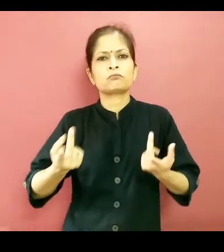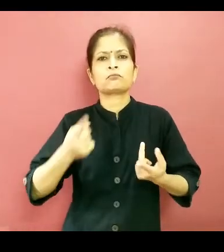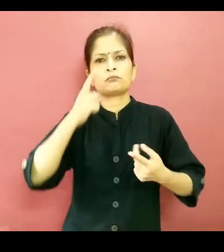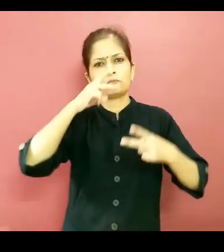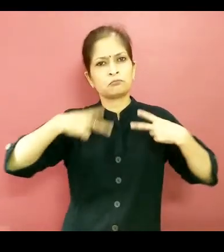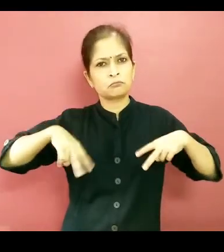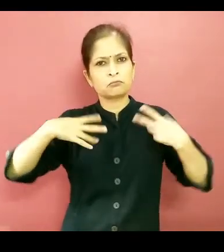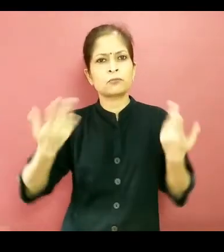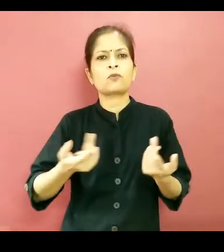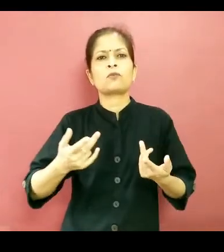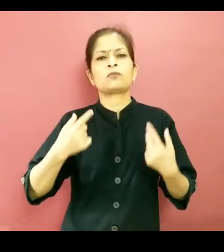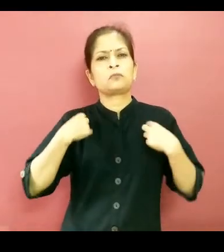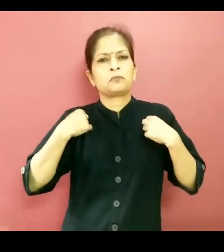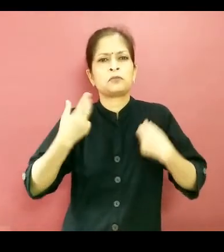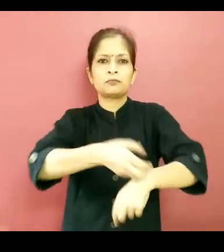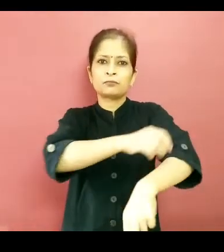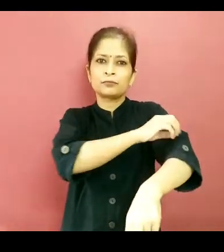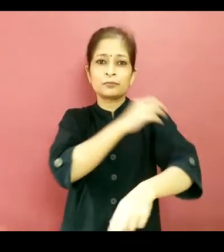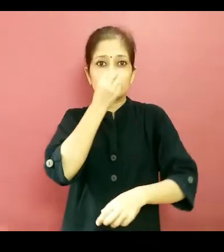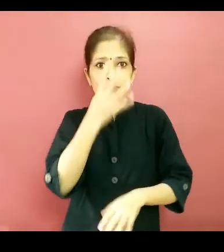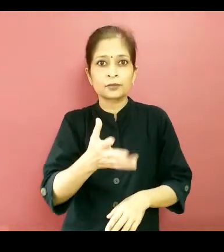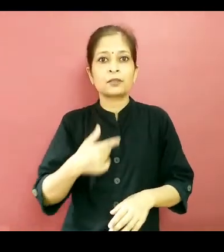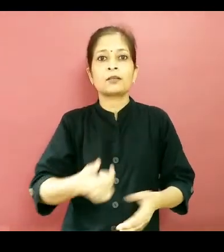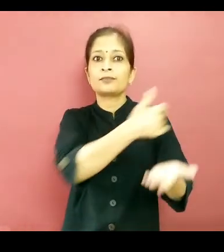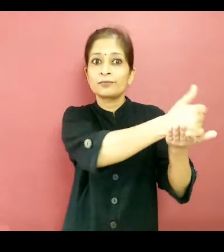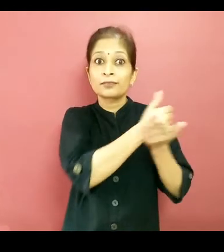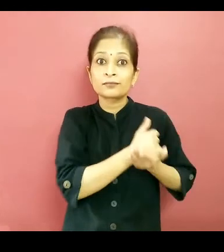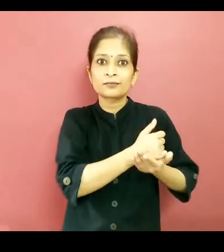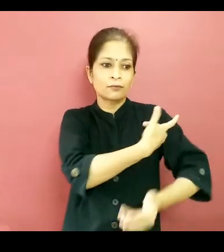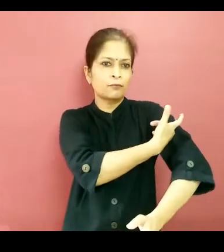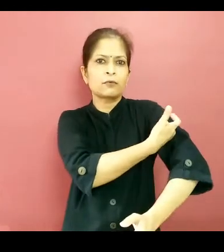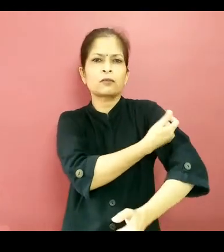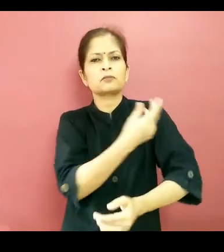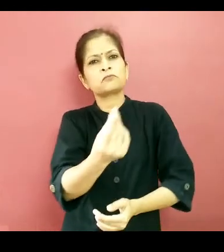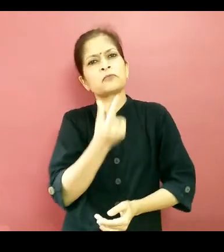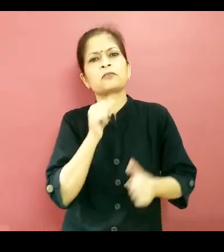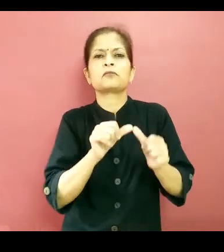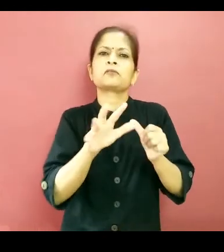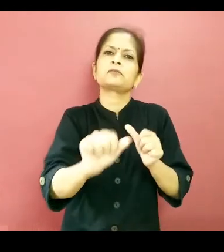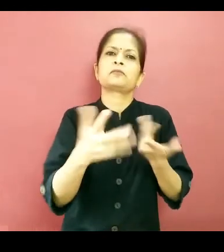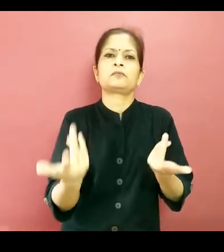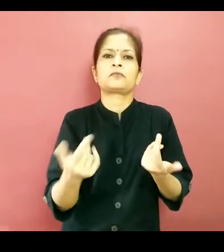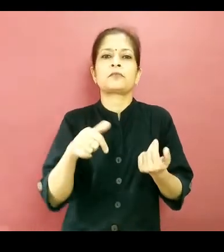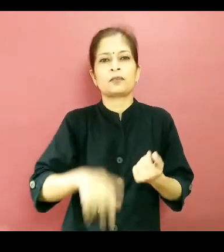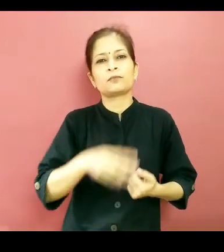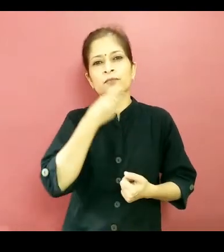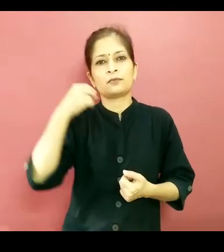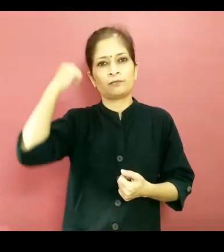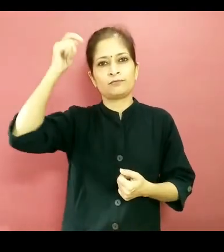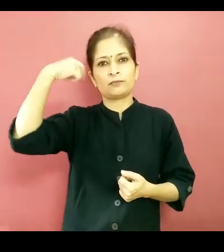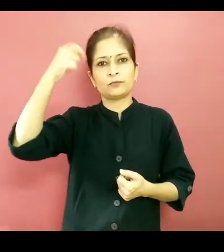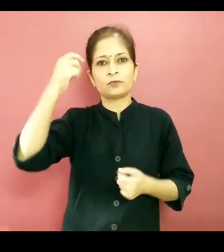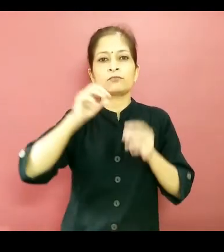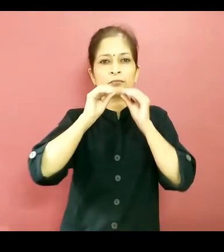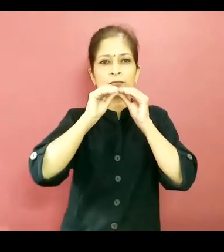an outfit that can be rolled up easily so that health workers have easy access to your arm. Please share this post